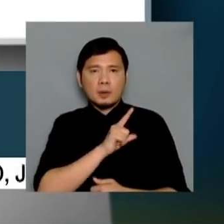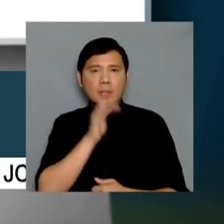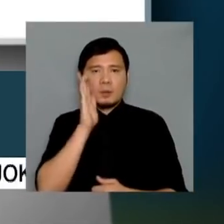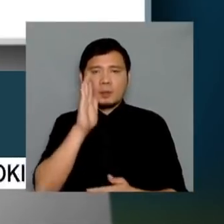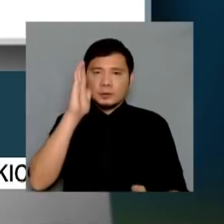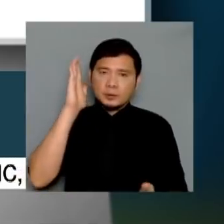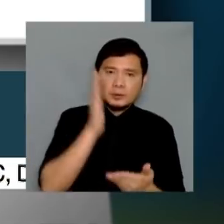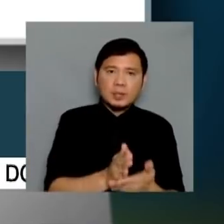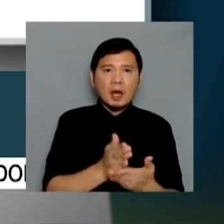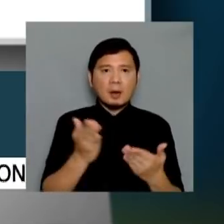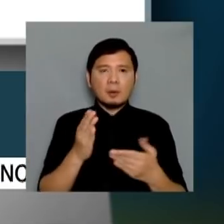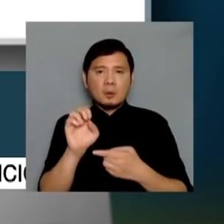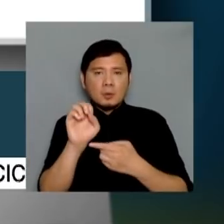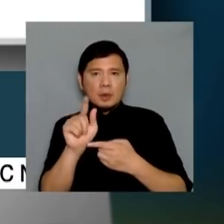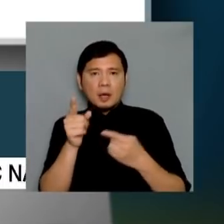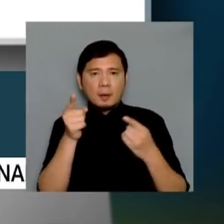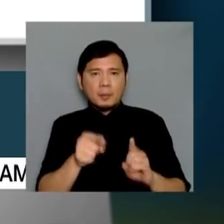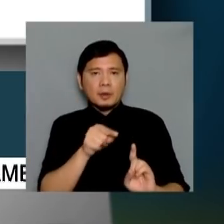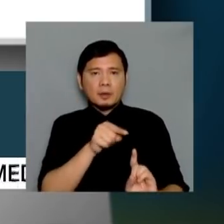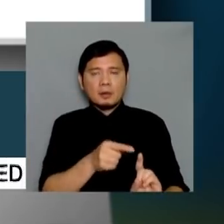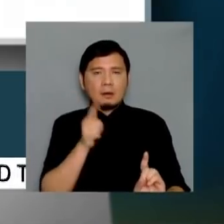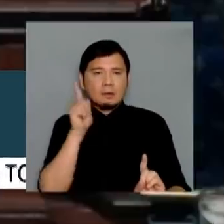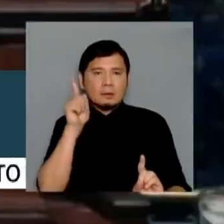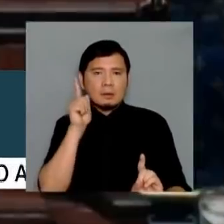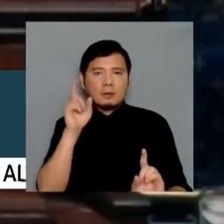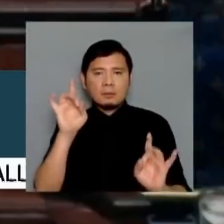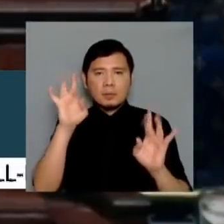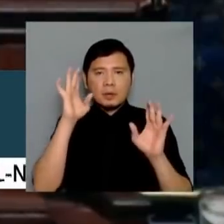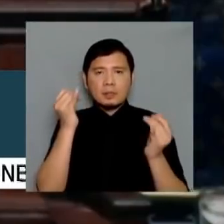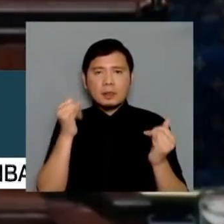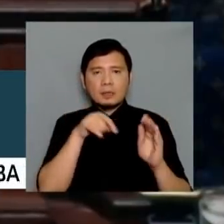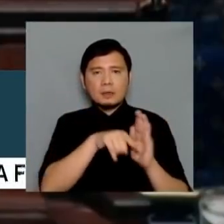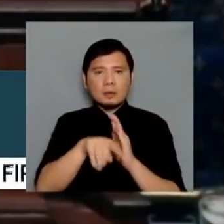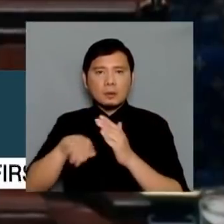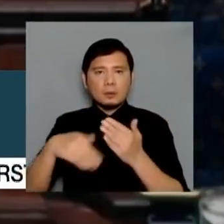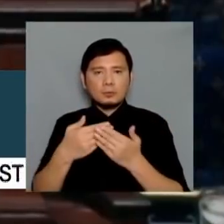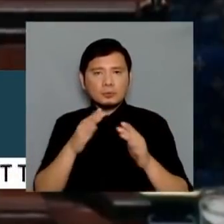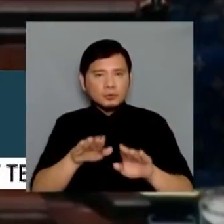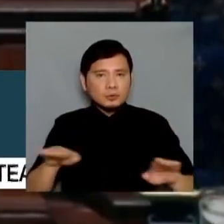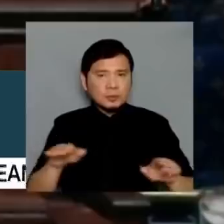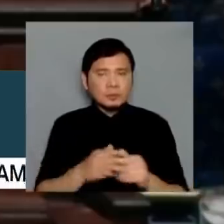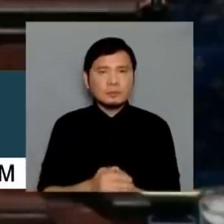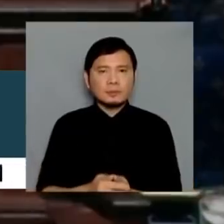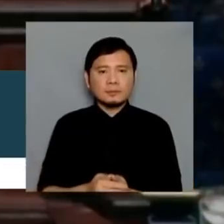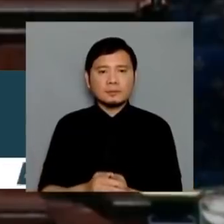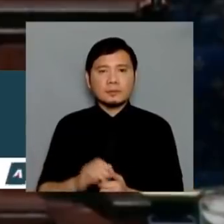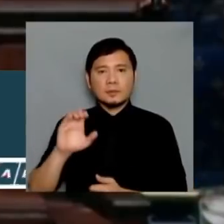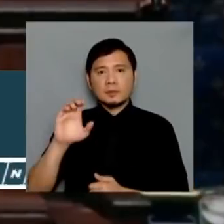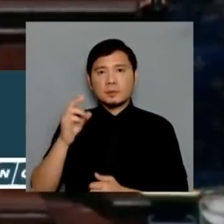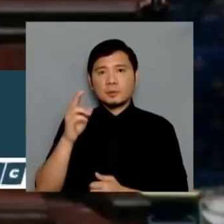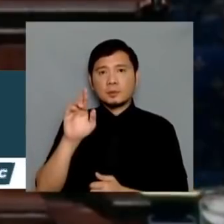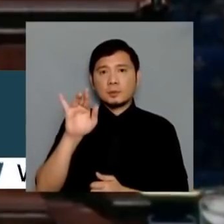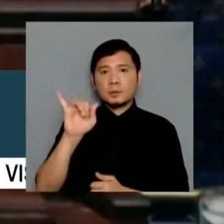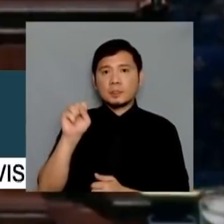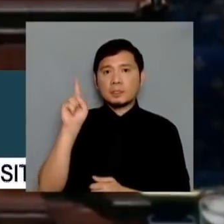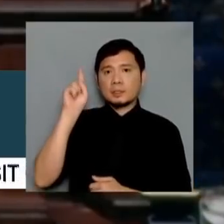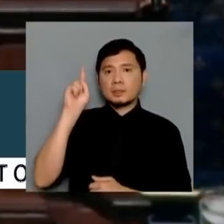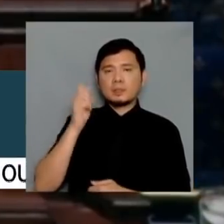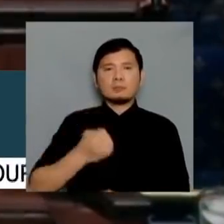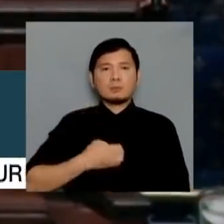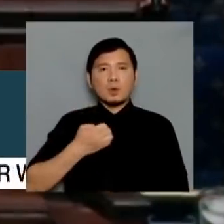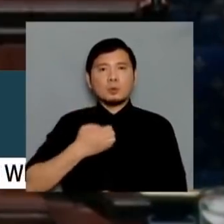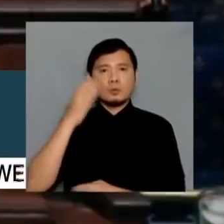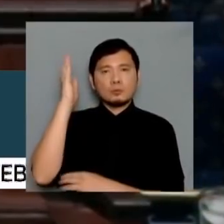gun violence that is murdering the children. And Democratic Senator Chris Murphy delivered an emotional speech prodding his